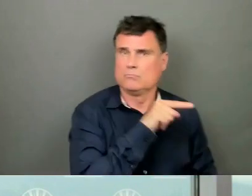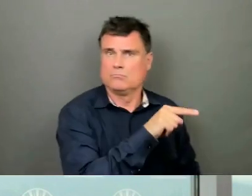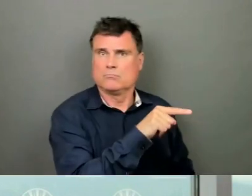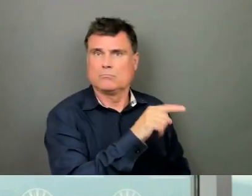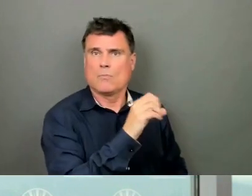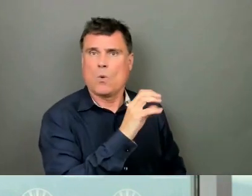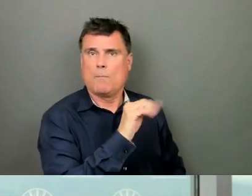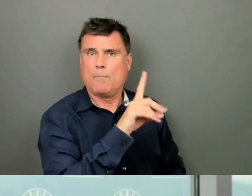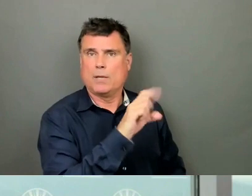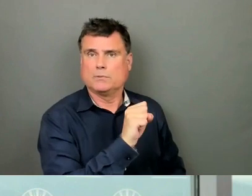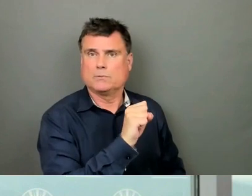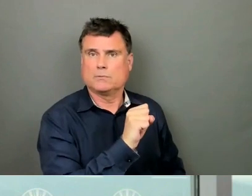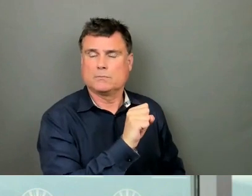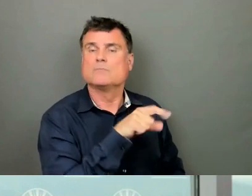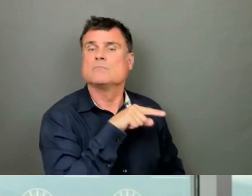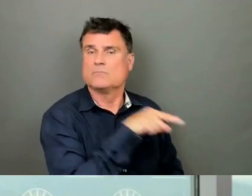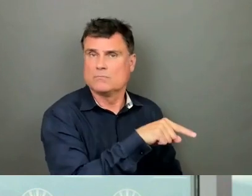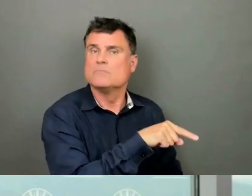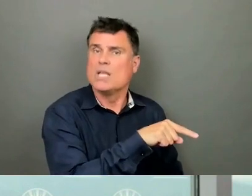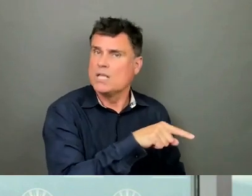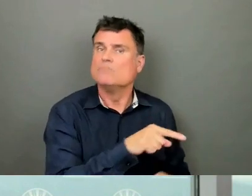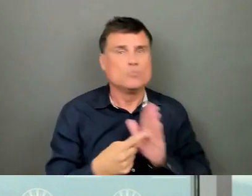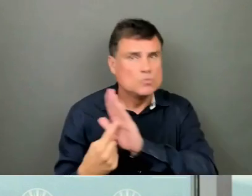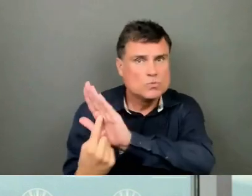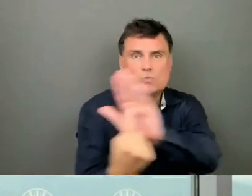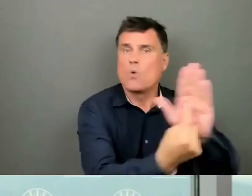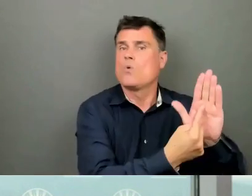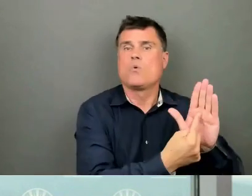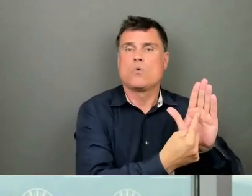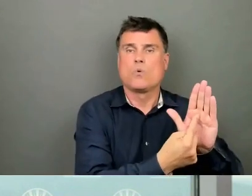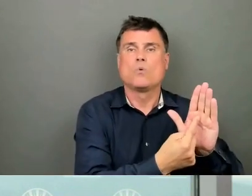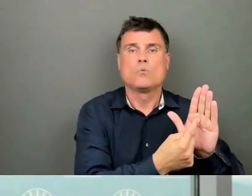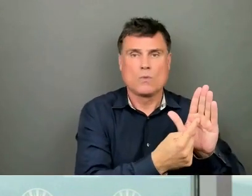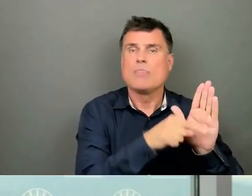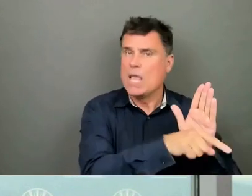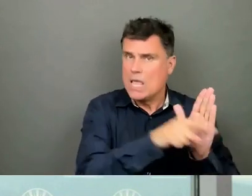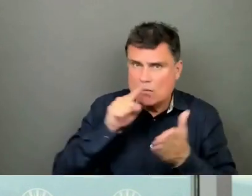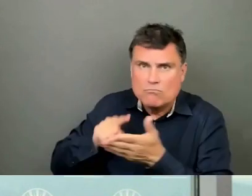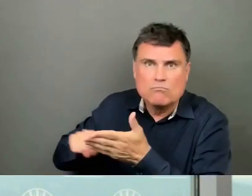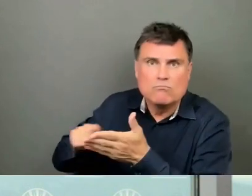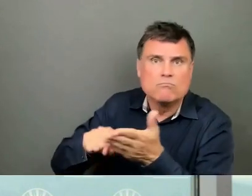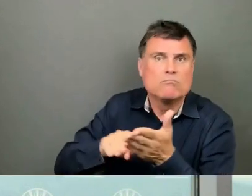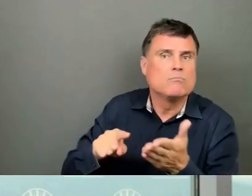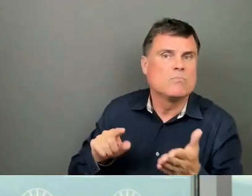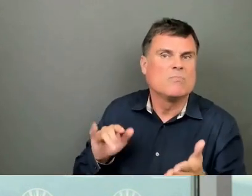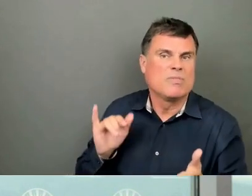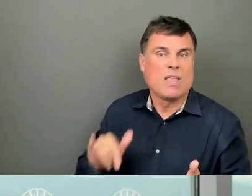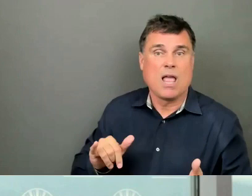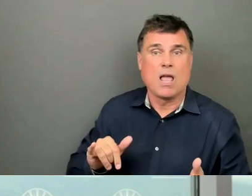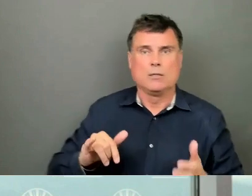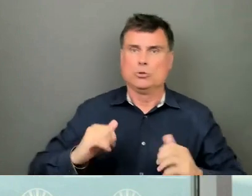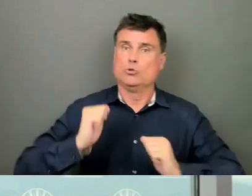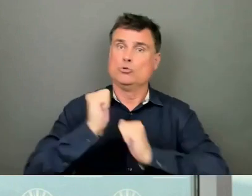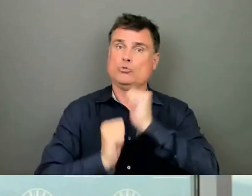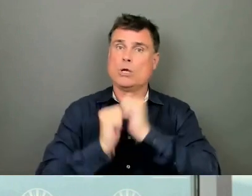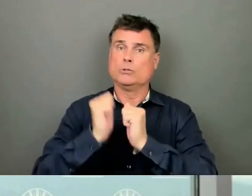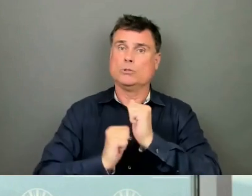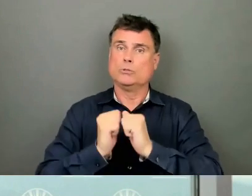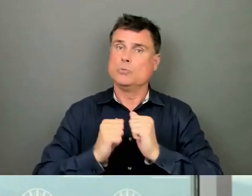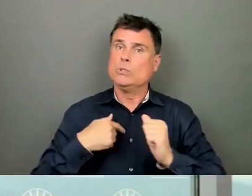ability to make information public about complaints that they have received and investigated. That was the structure that we set up.